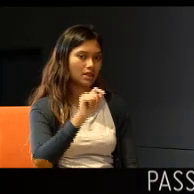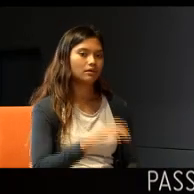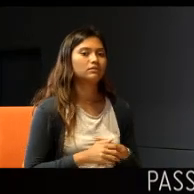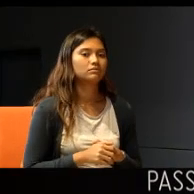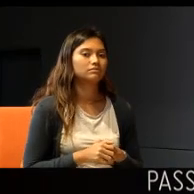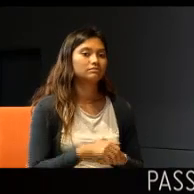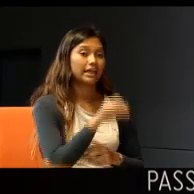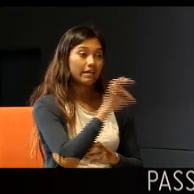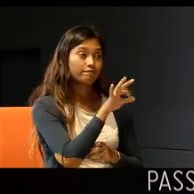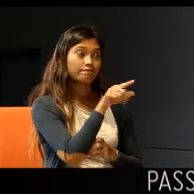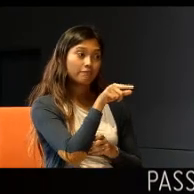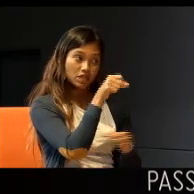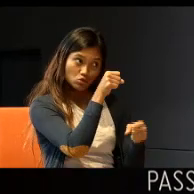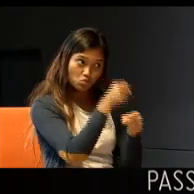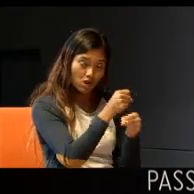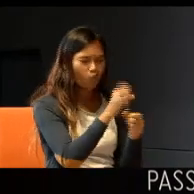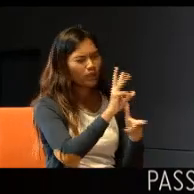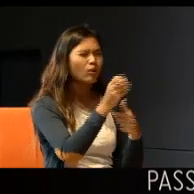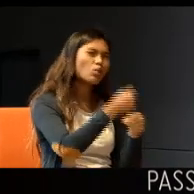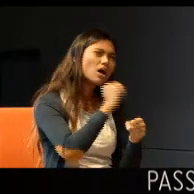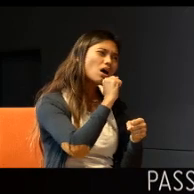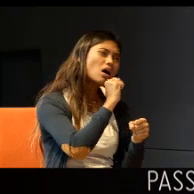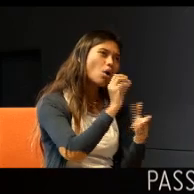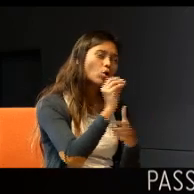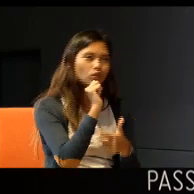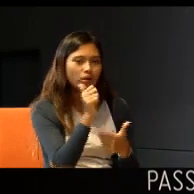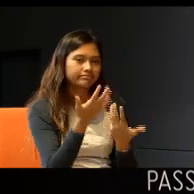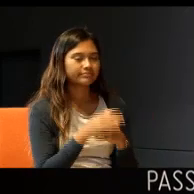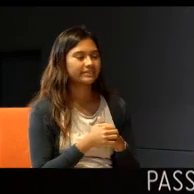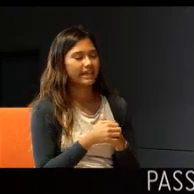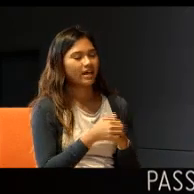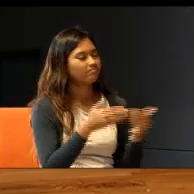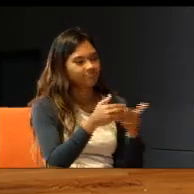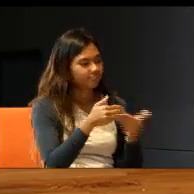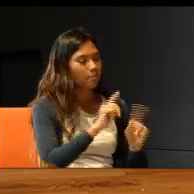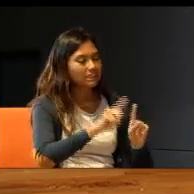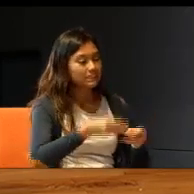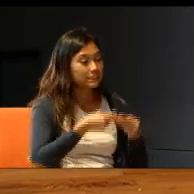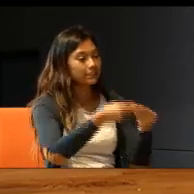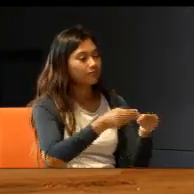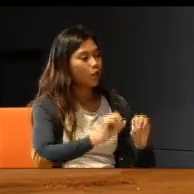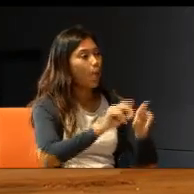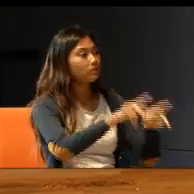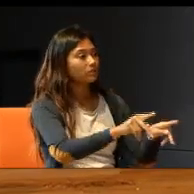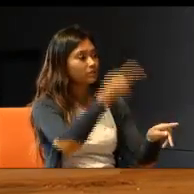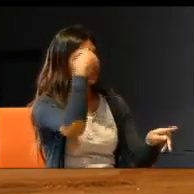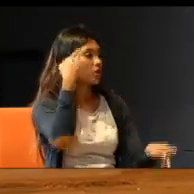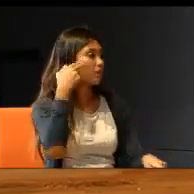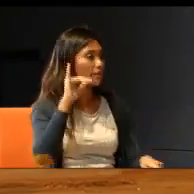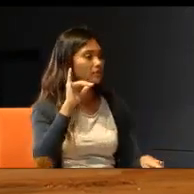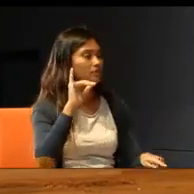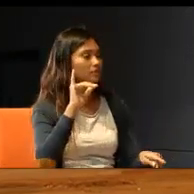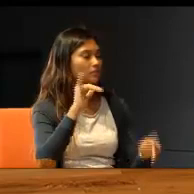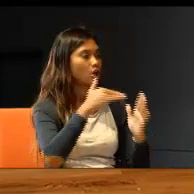If it worked, I mean, whether it worked or not, it gave an opportunity, for hearing impaired students, to be